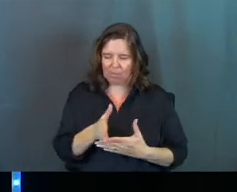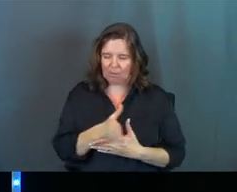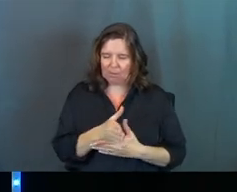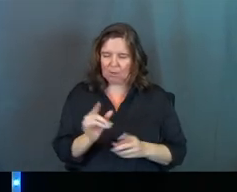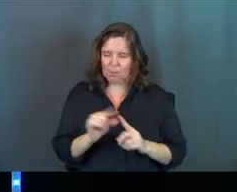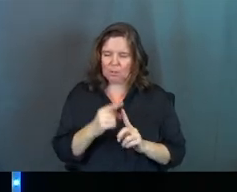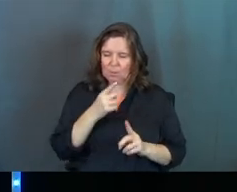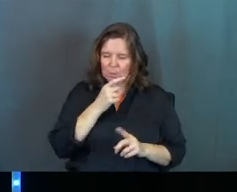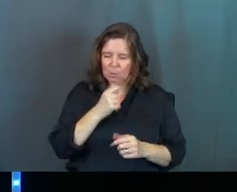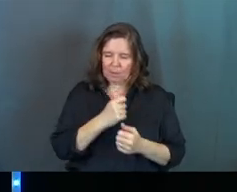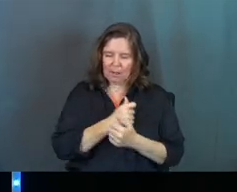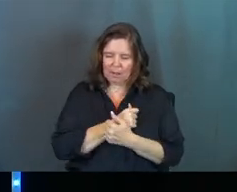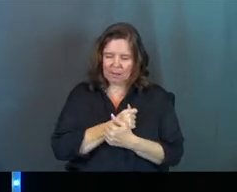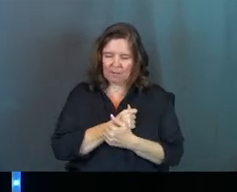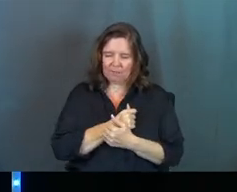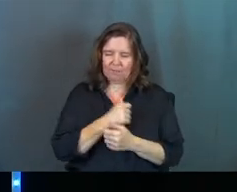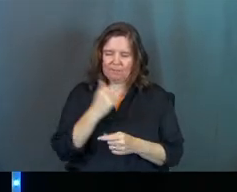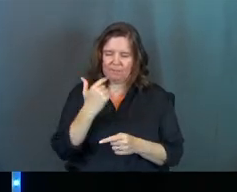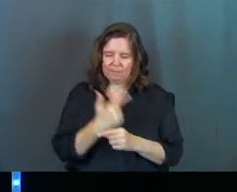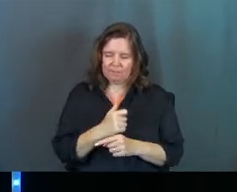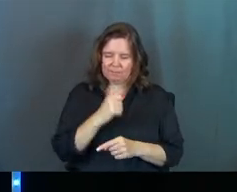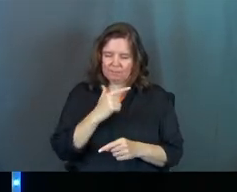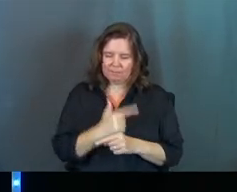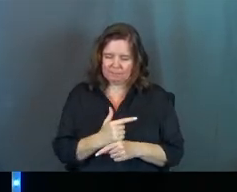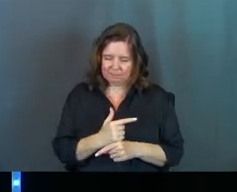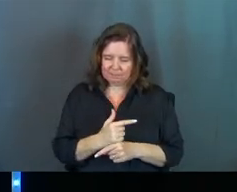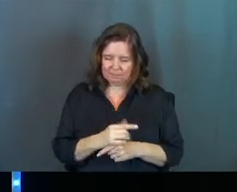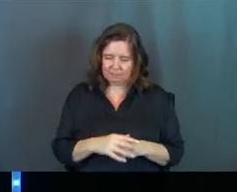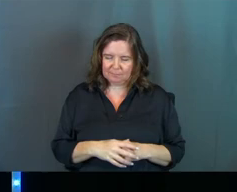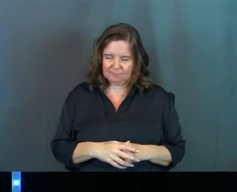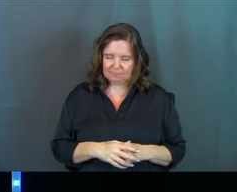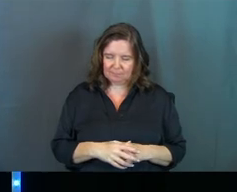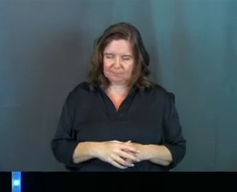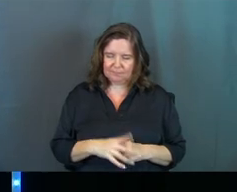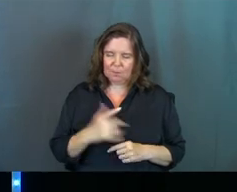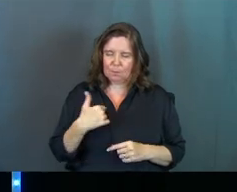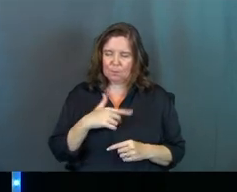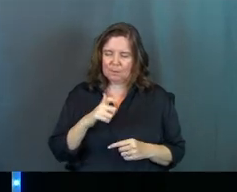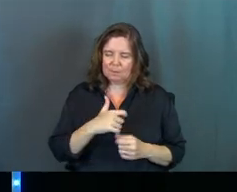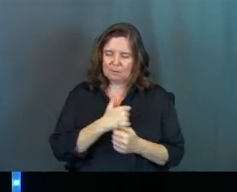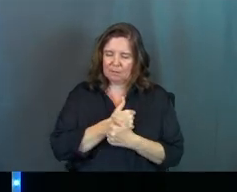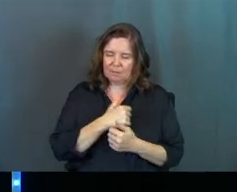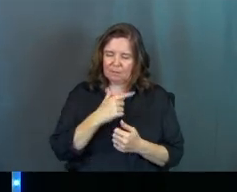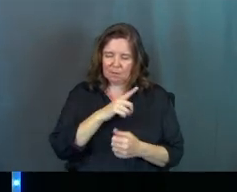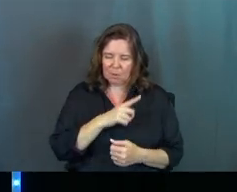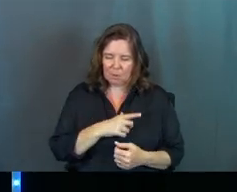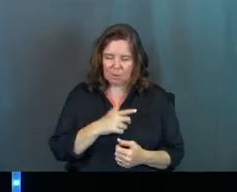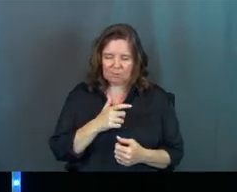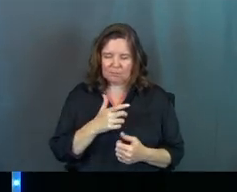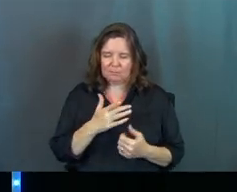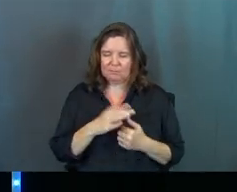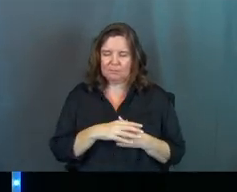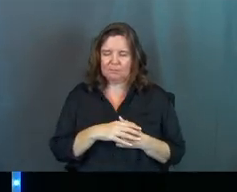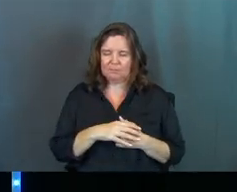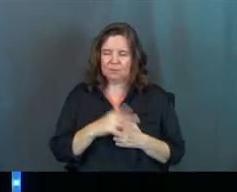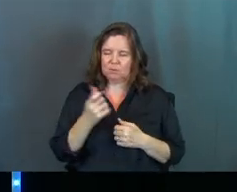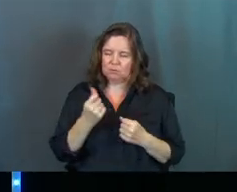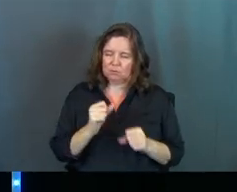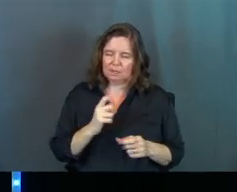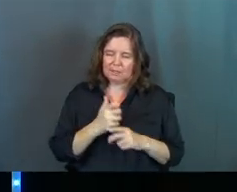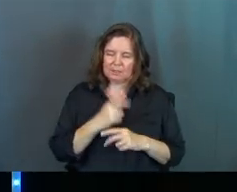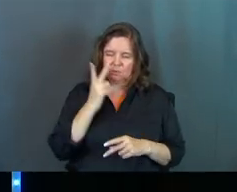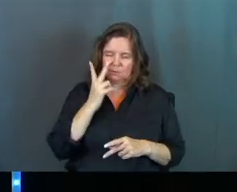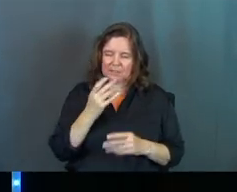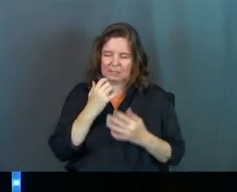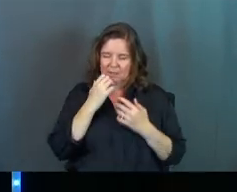Your word says that whoever cannot love their brother or sister is a liar and does not actually love the Lord, Lord. And you're not trying to be harsh in that place. You're just trying to